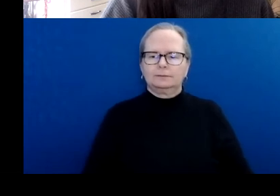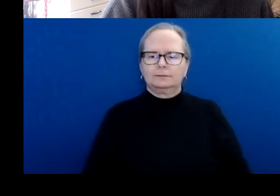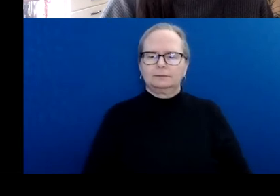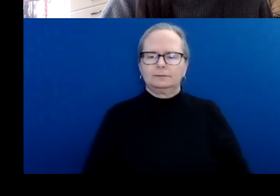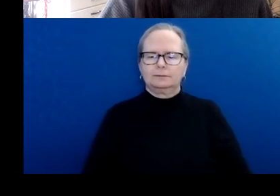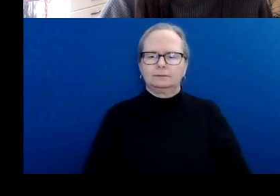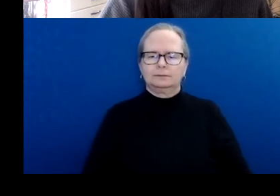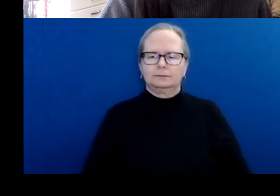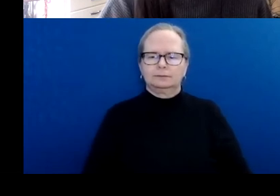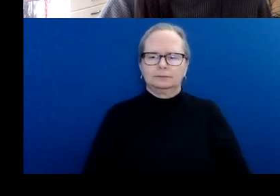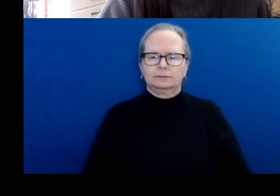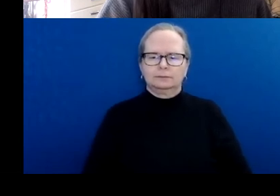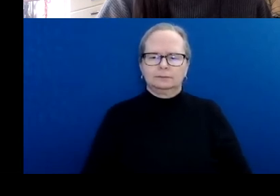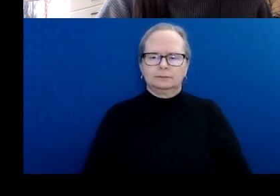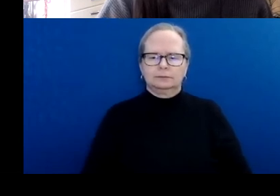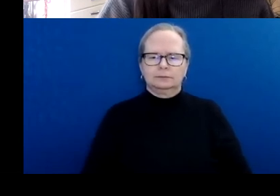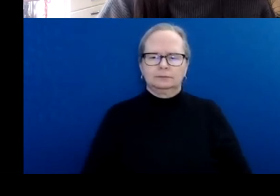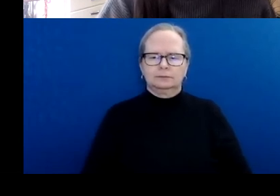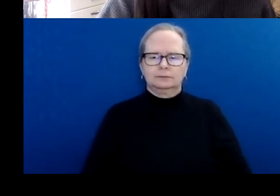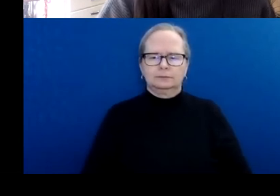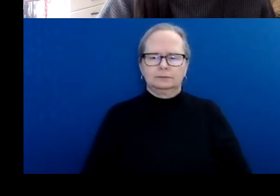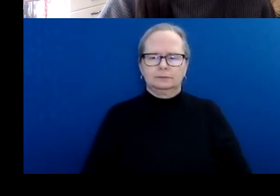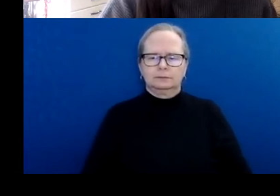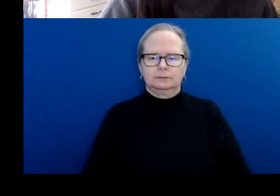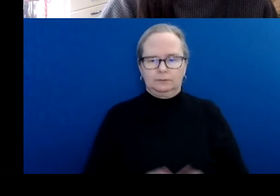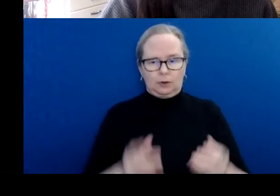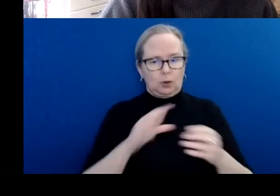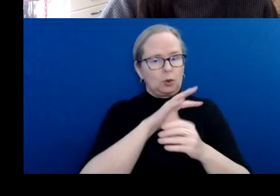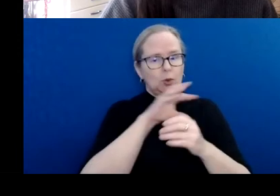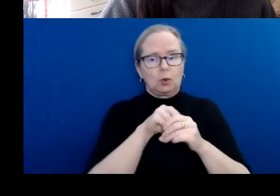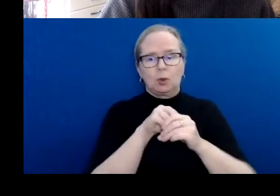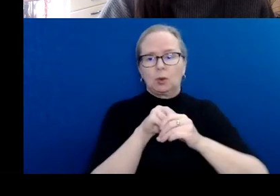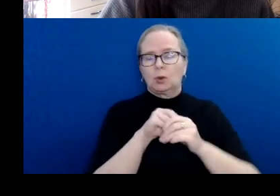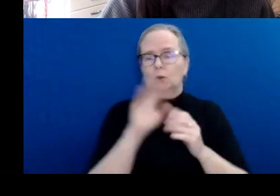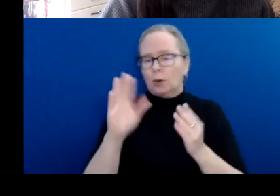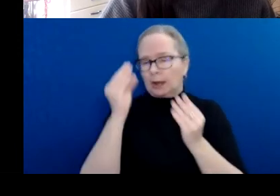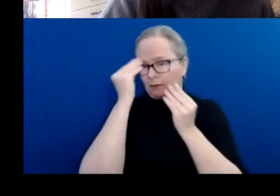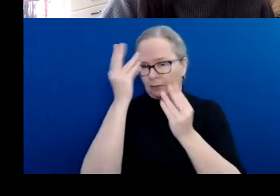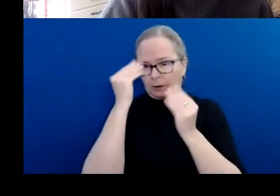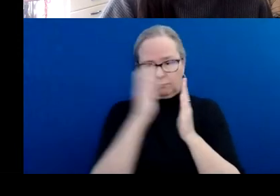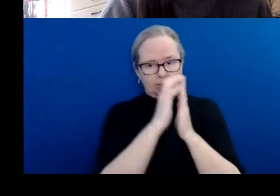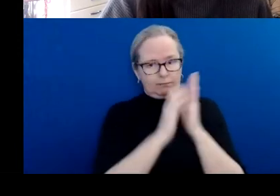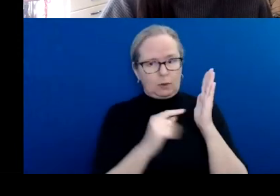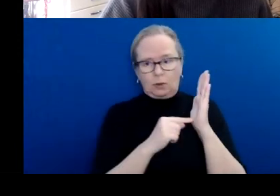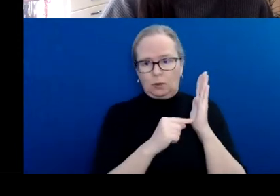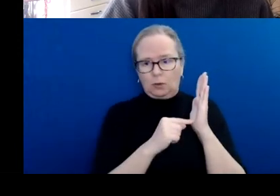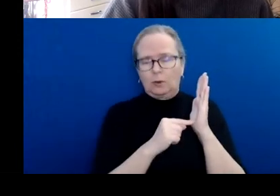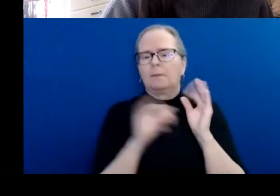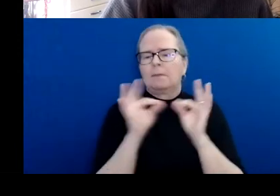Another piece that is now located in your profile is your resume or curriculum vitae, CV.